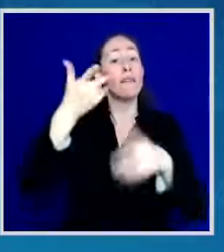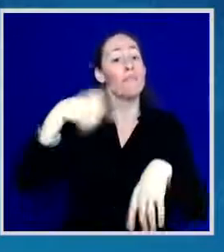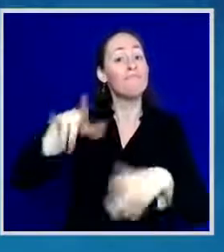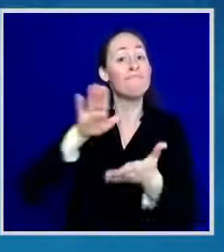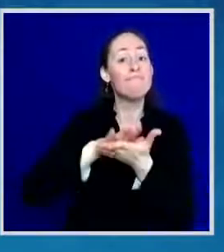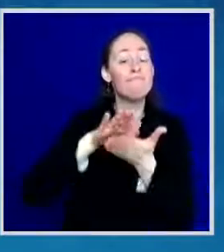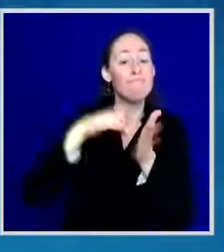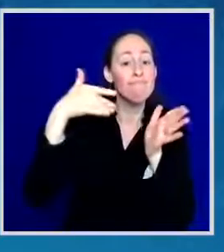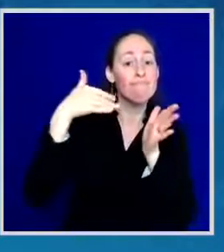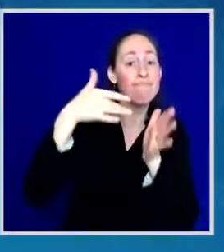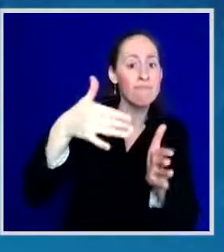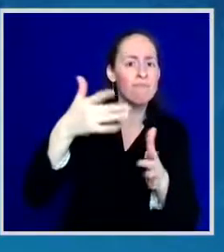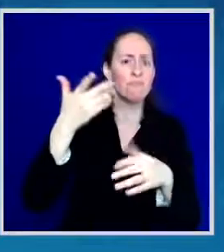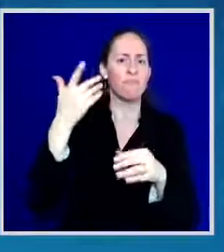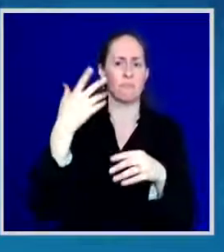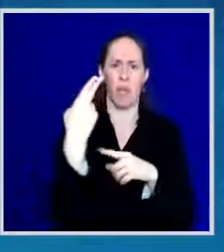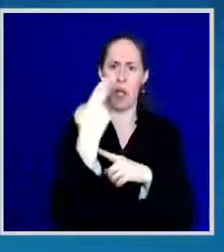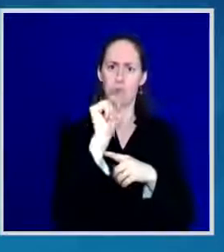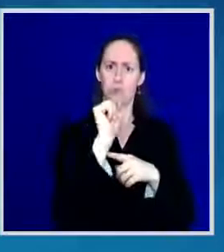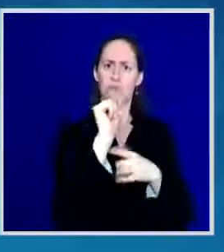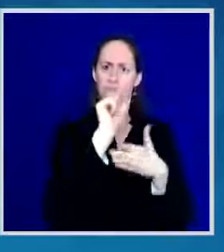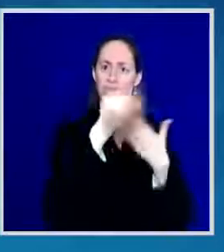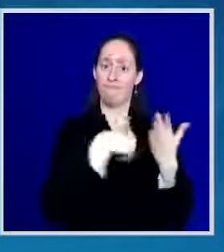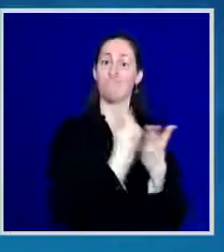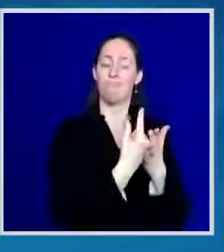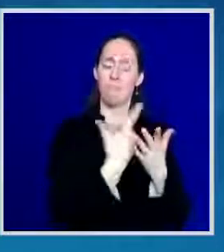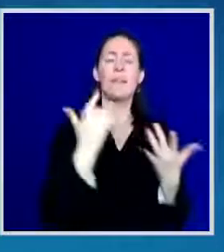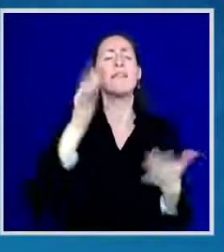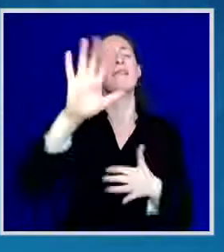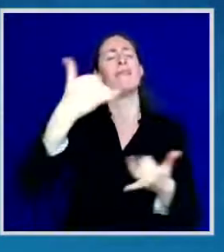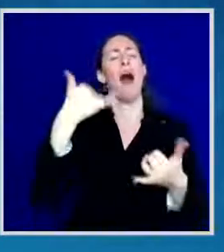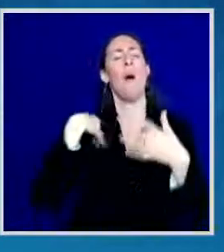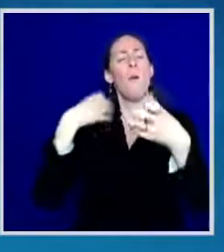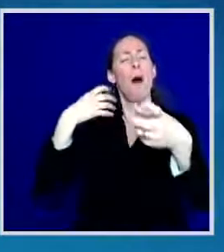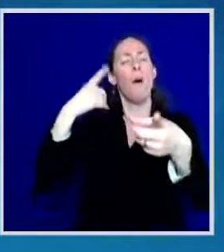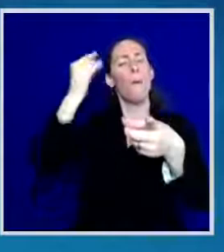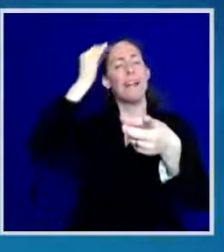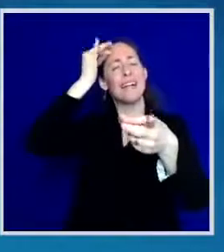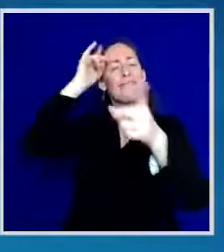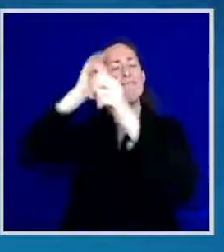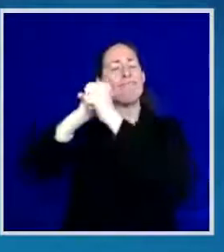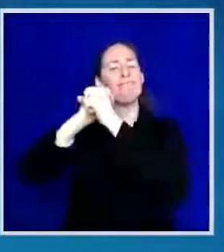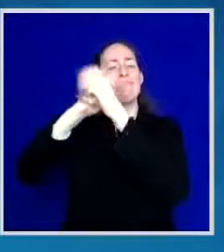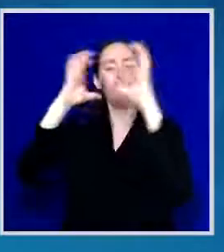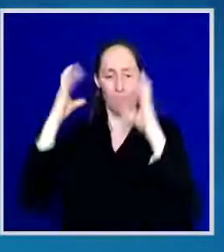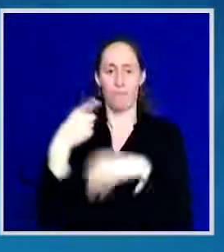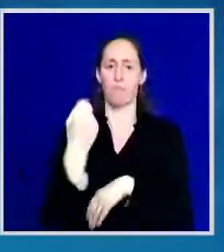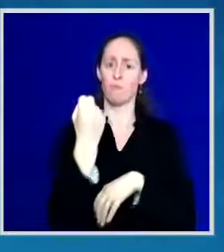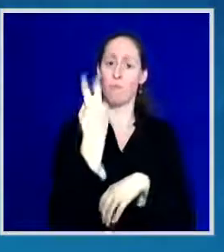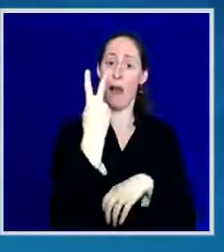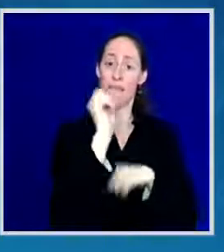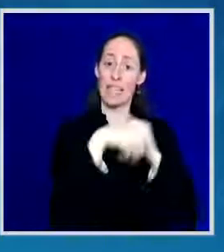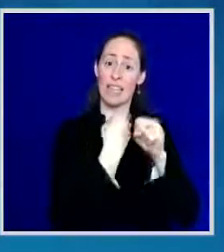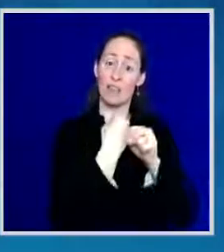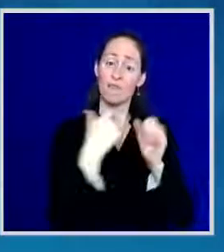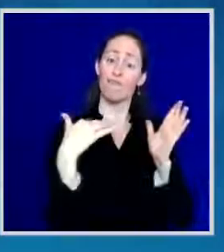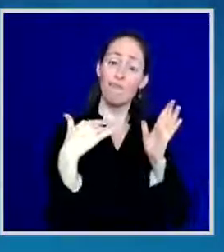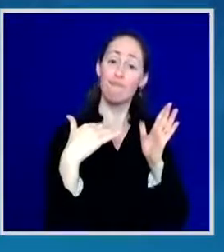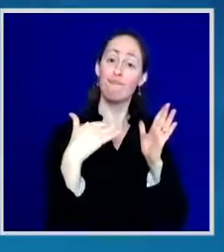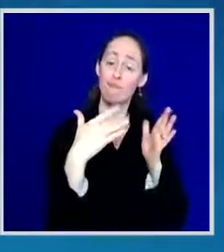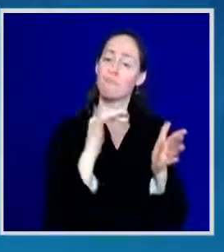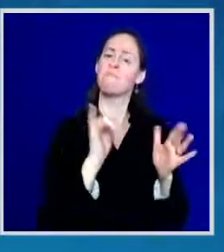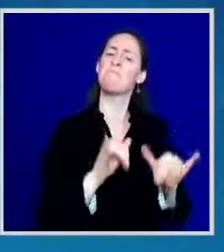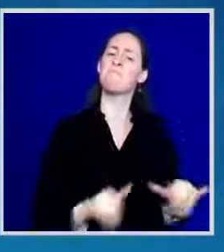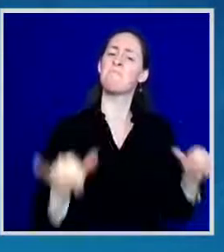So let's think about that. Twelve years of education is the norm, has been the norm. But in today's